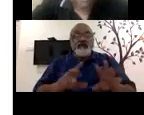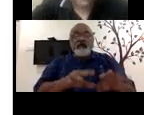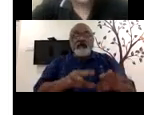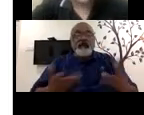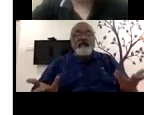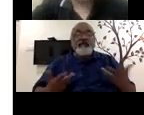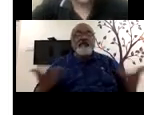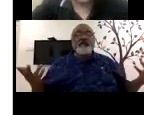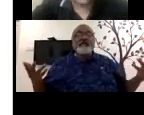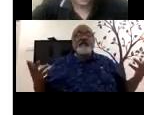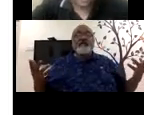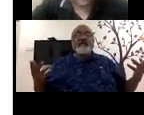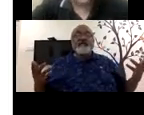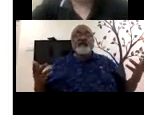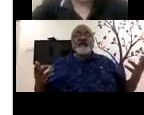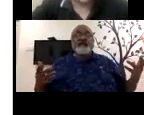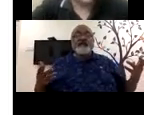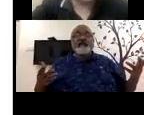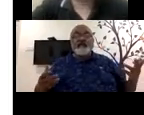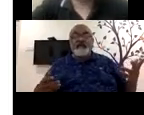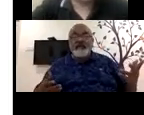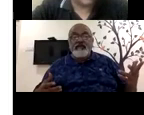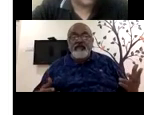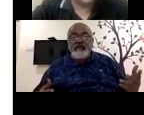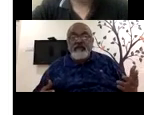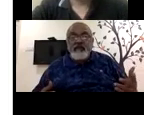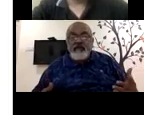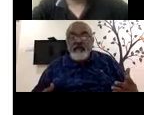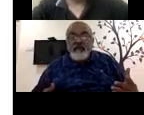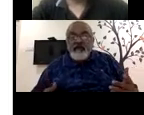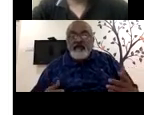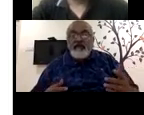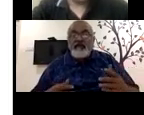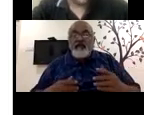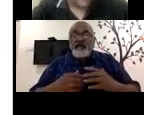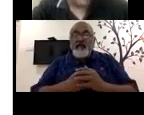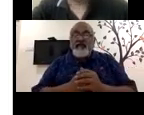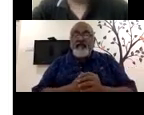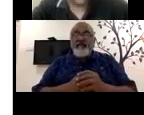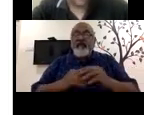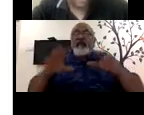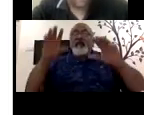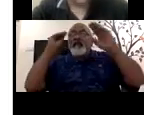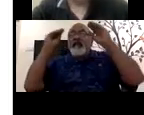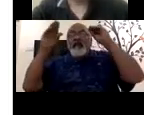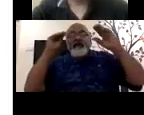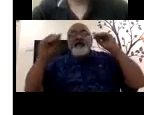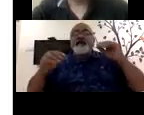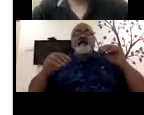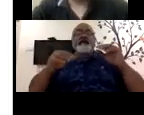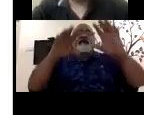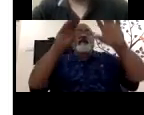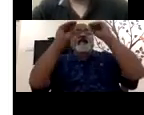Shubham, you said learner-to-learner interaction. Peer interaction gets very limited in a, in an e-learning setup. Yes, absolutely.